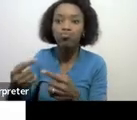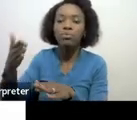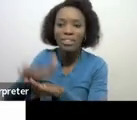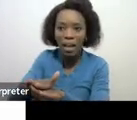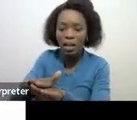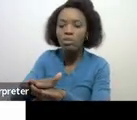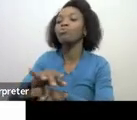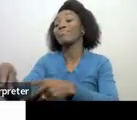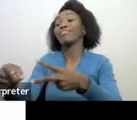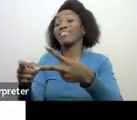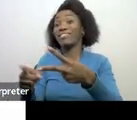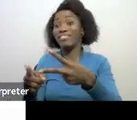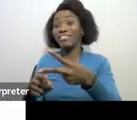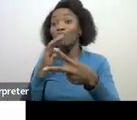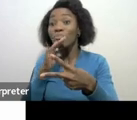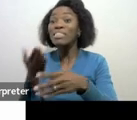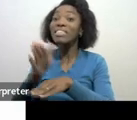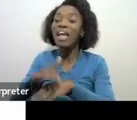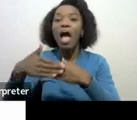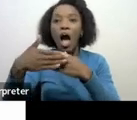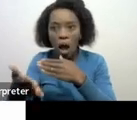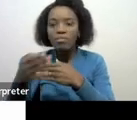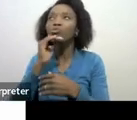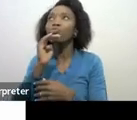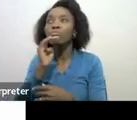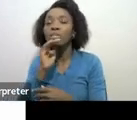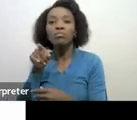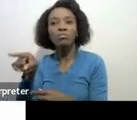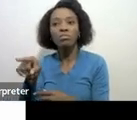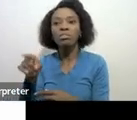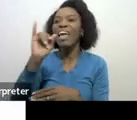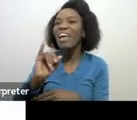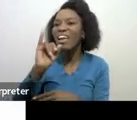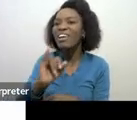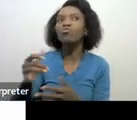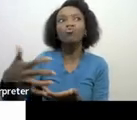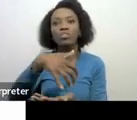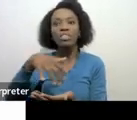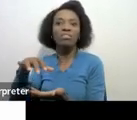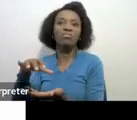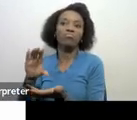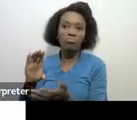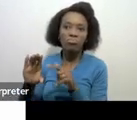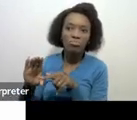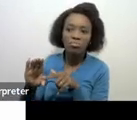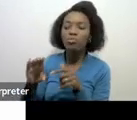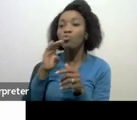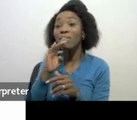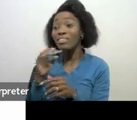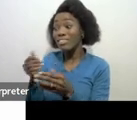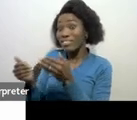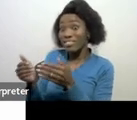death assessment that means it's for income like the interest income that you earned while the executor is finalizing the estate